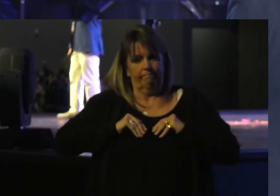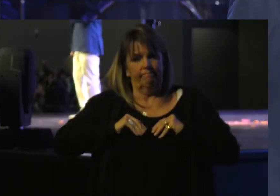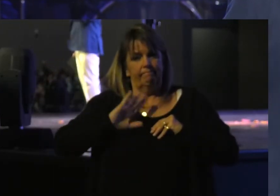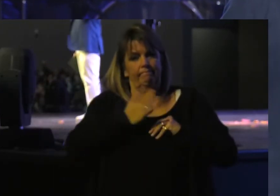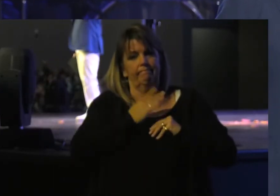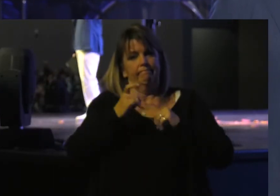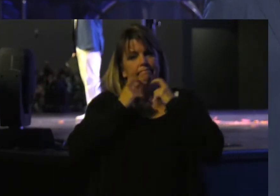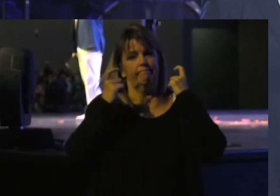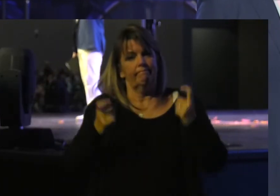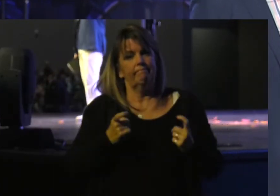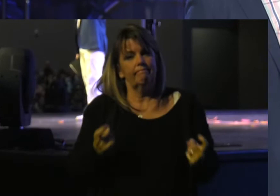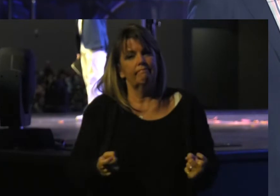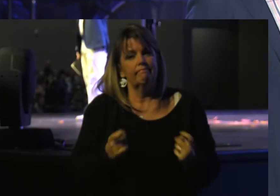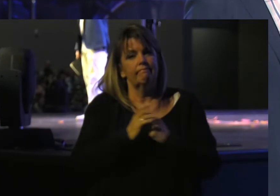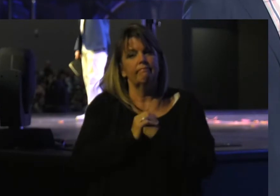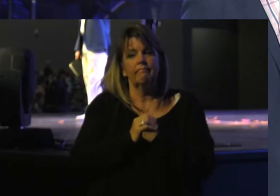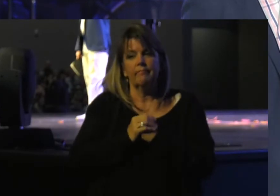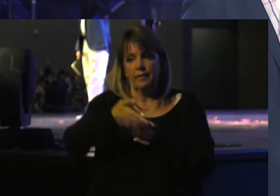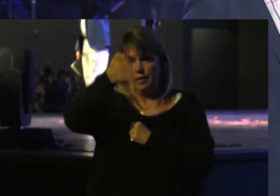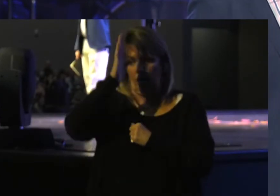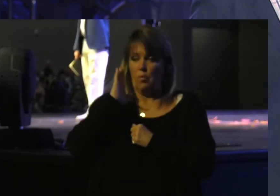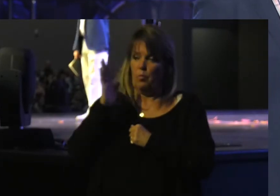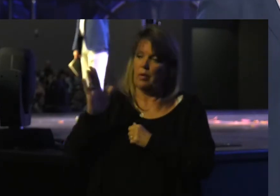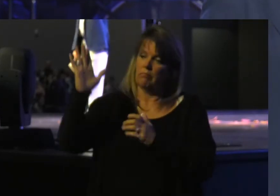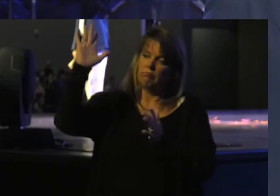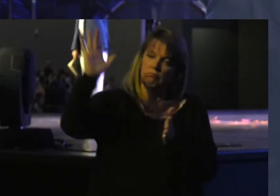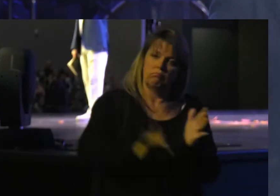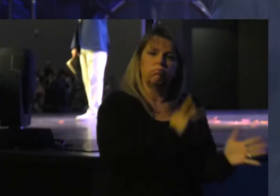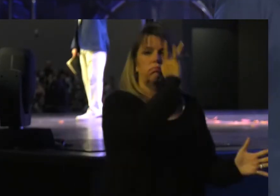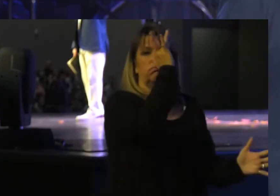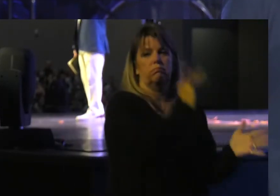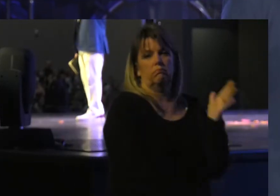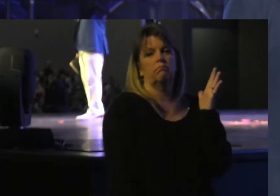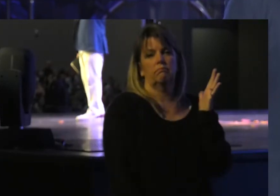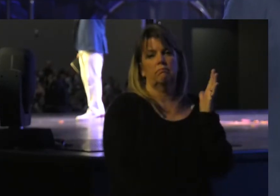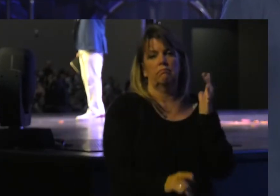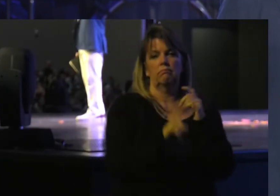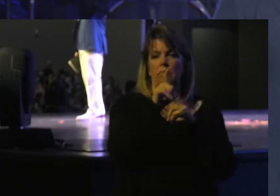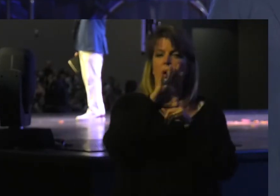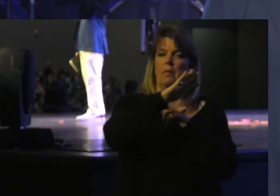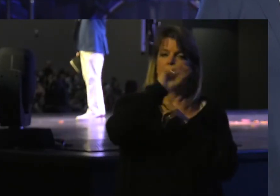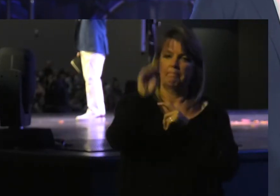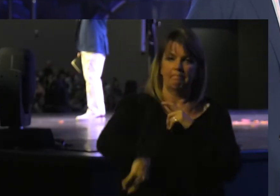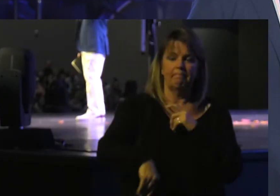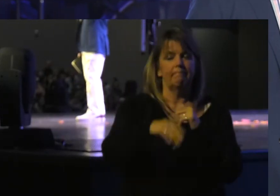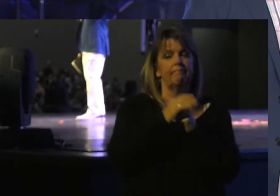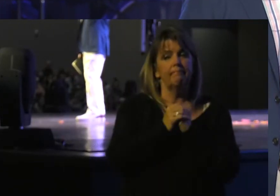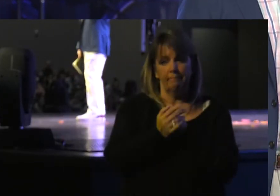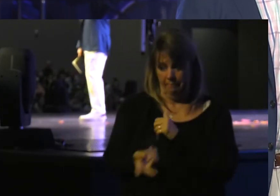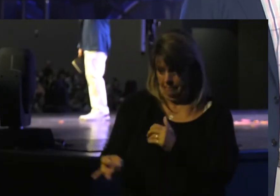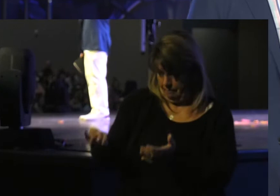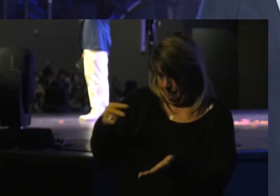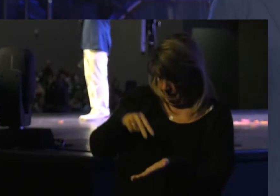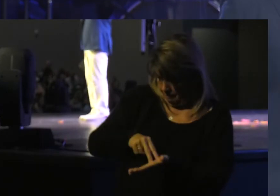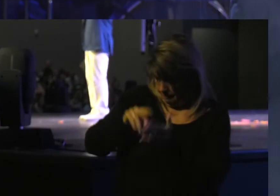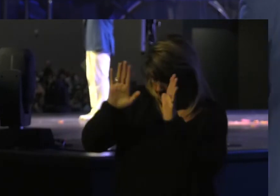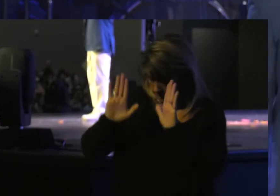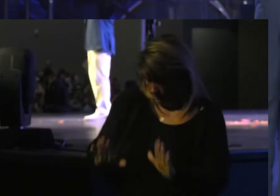sins That he Might fully Pay the Price And thereby Upon resurrection Sunday